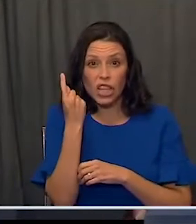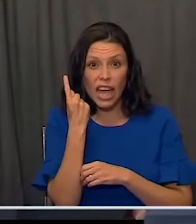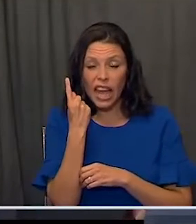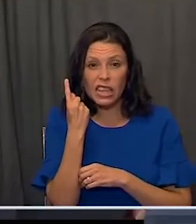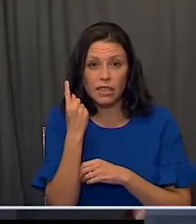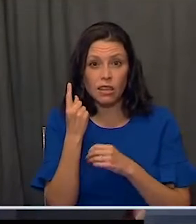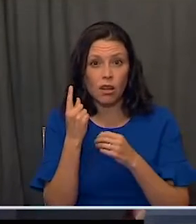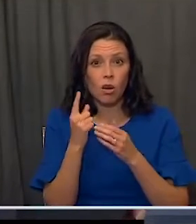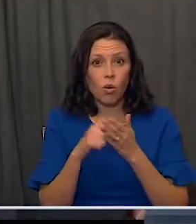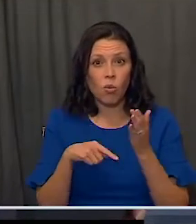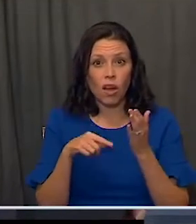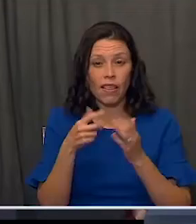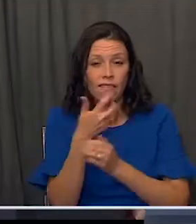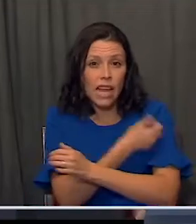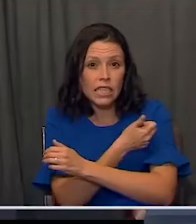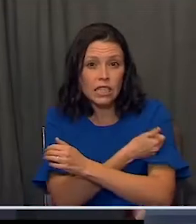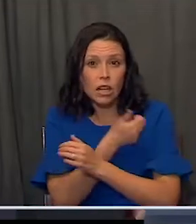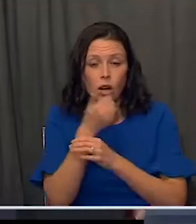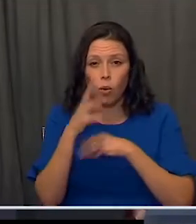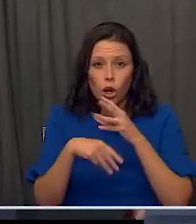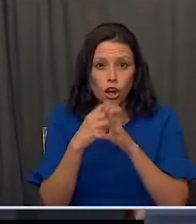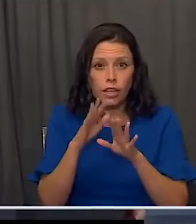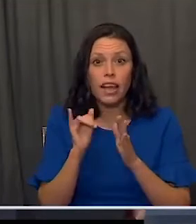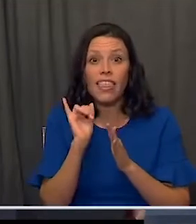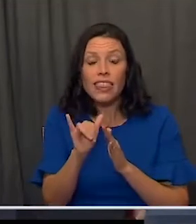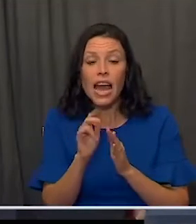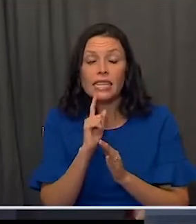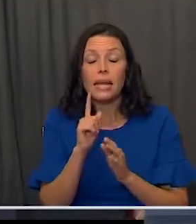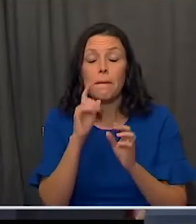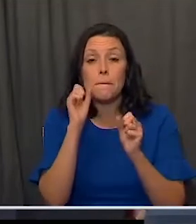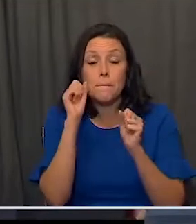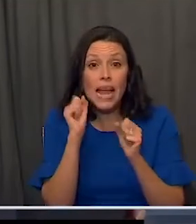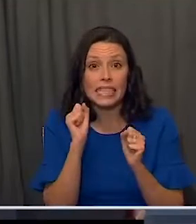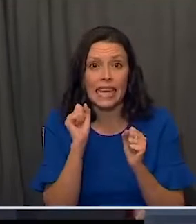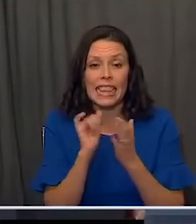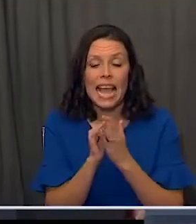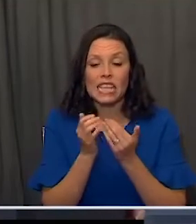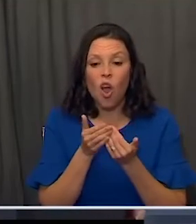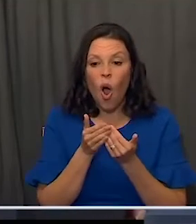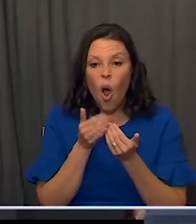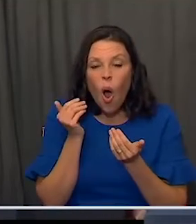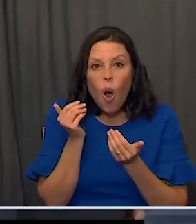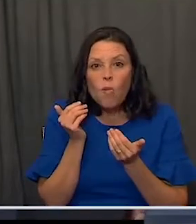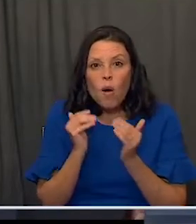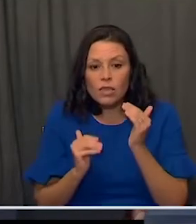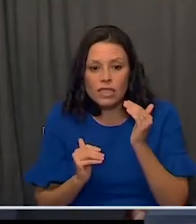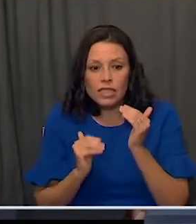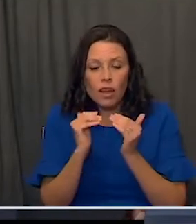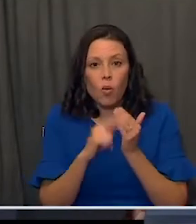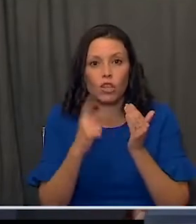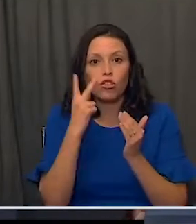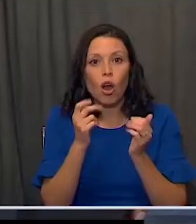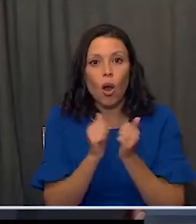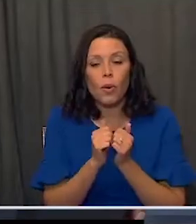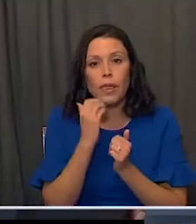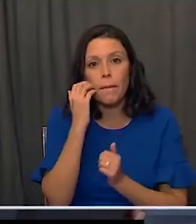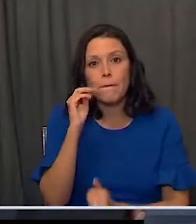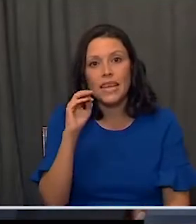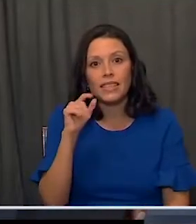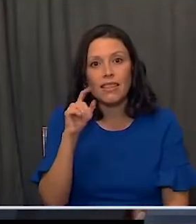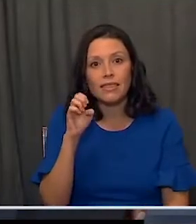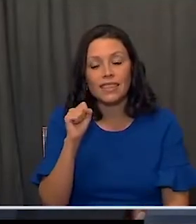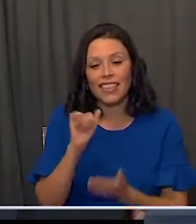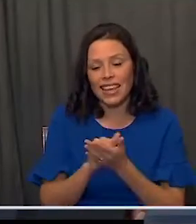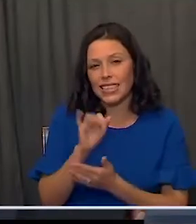with the field of vaccinology, that is extraordinary. That is almost to the level of what we see with measles, which is